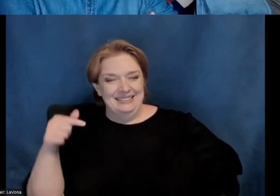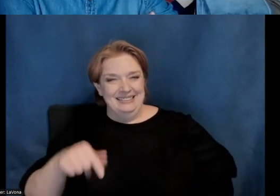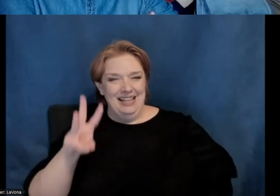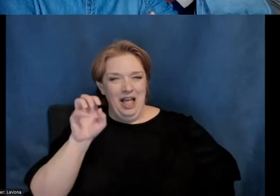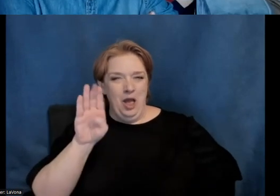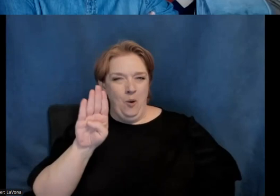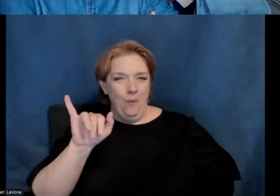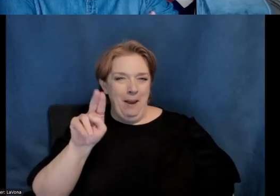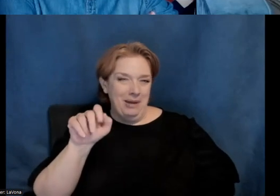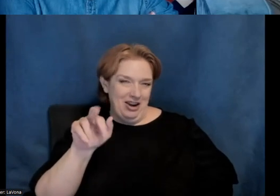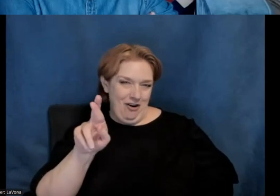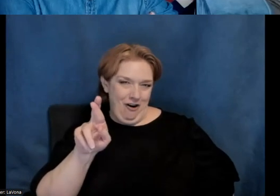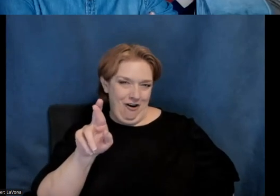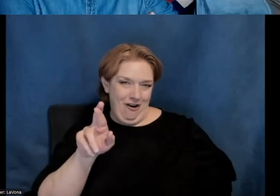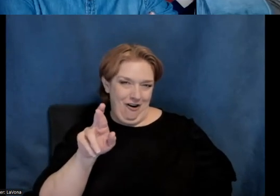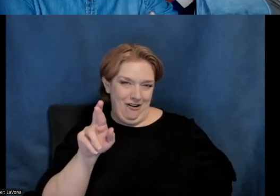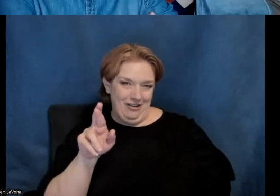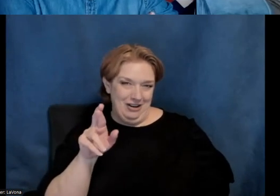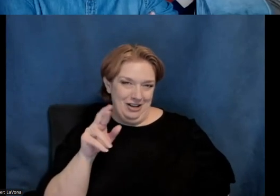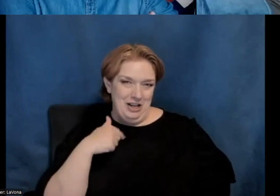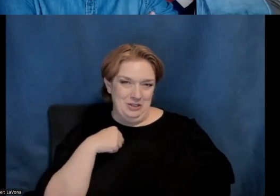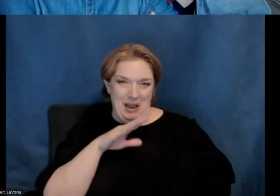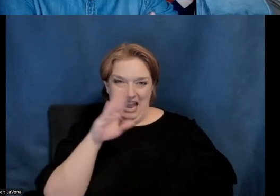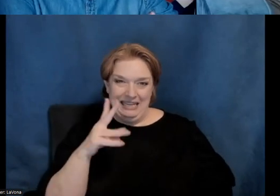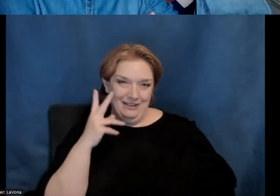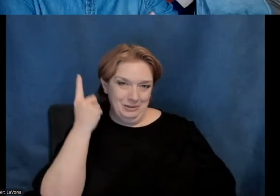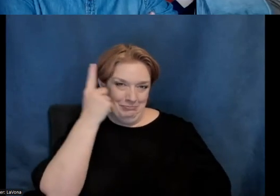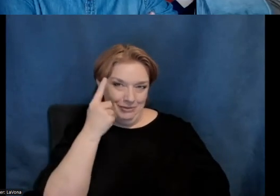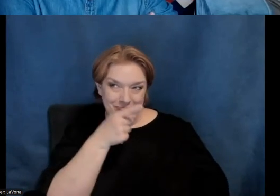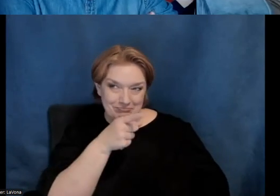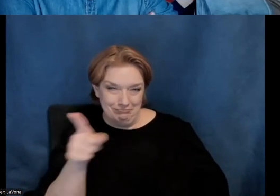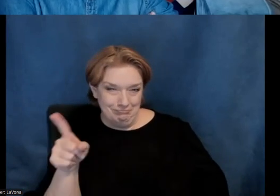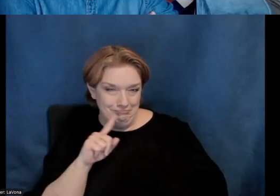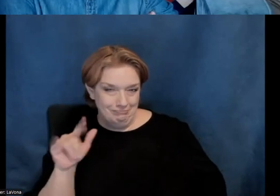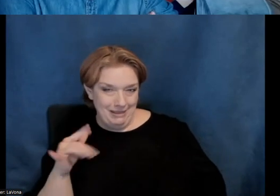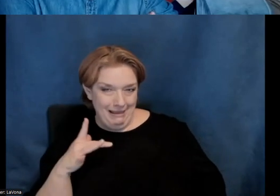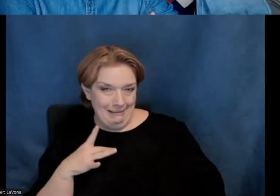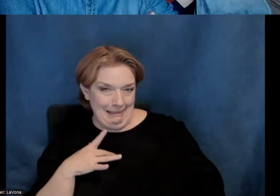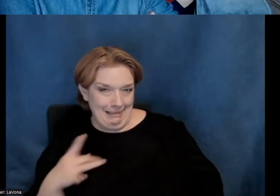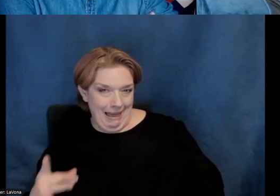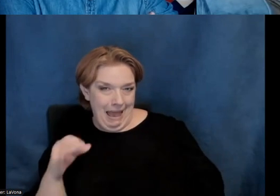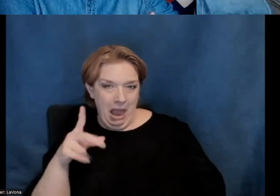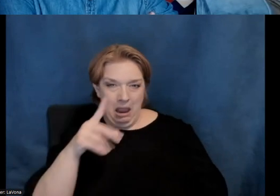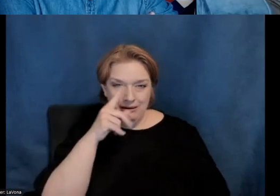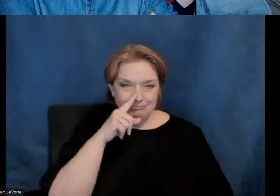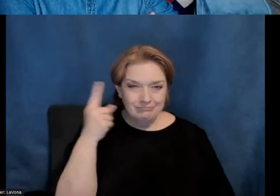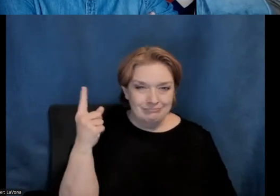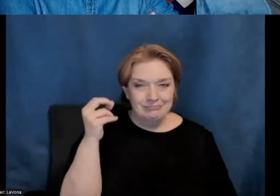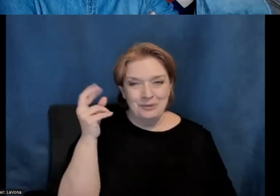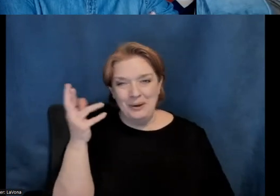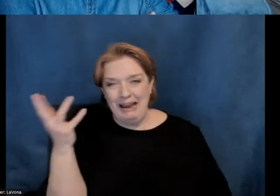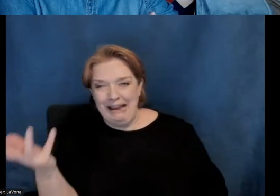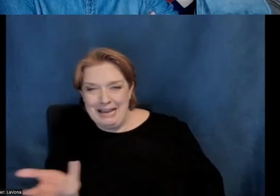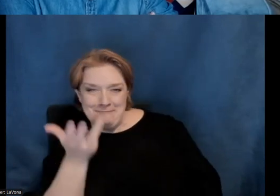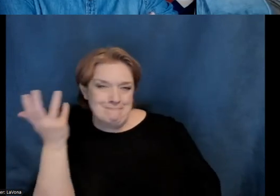never see anyone else on these. I'm always like, is that actually resonating or, or, you know, because I